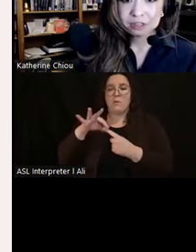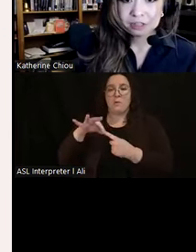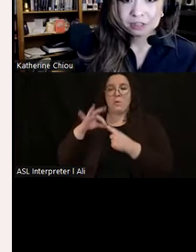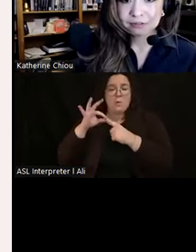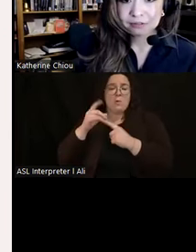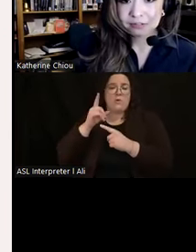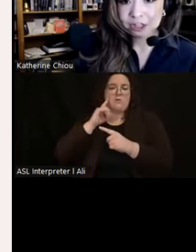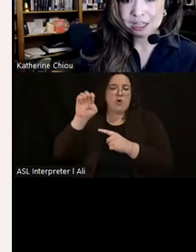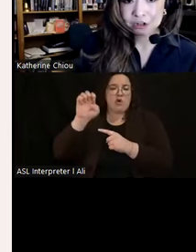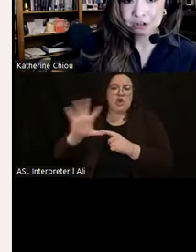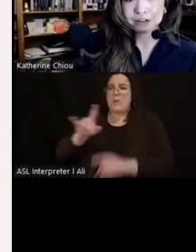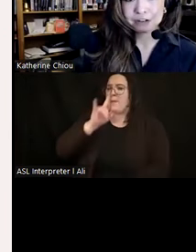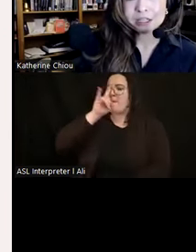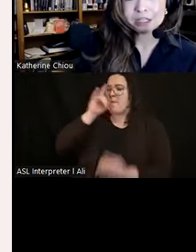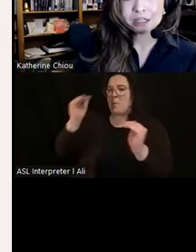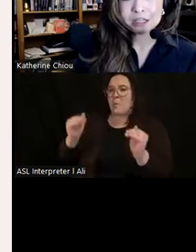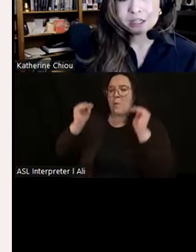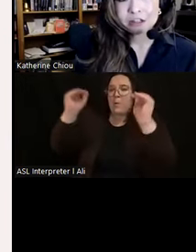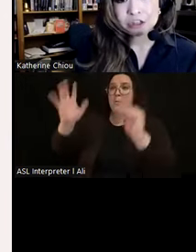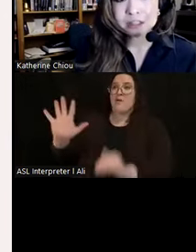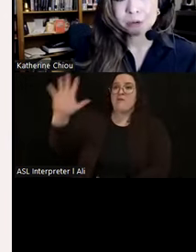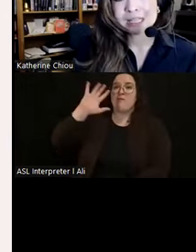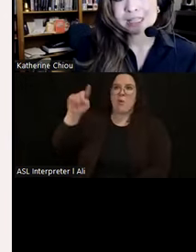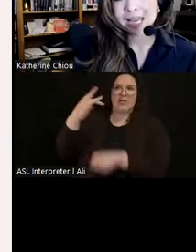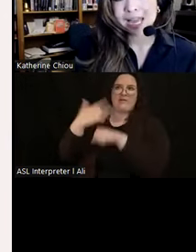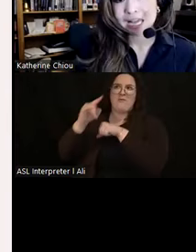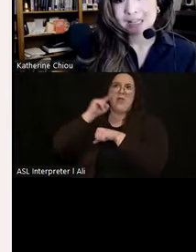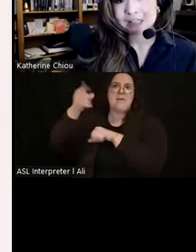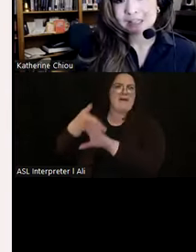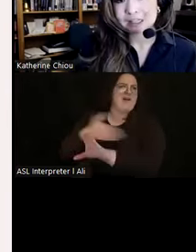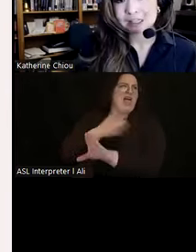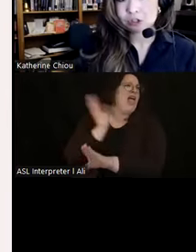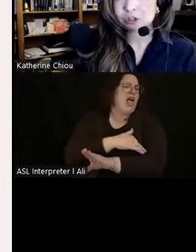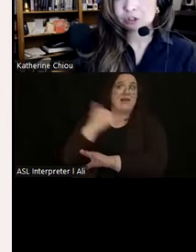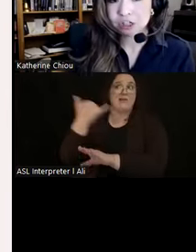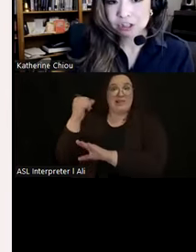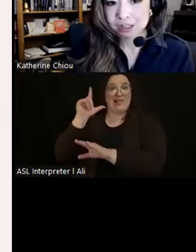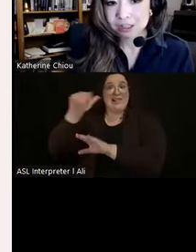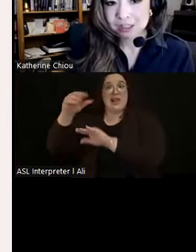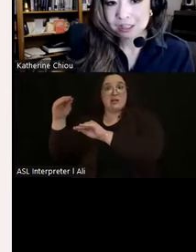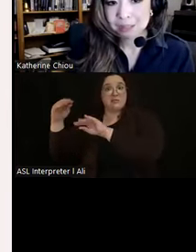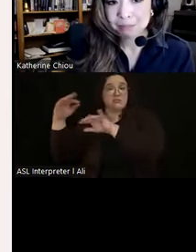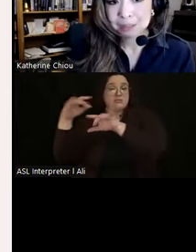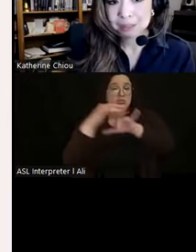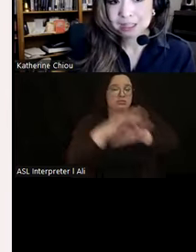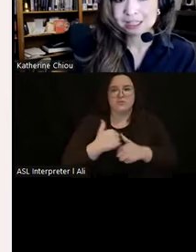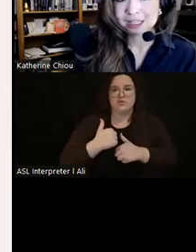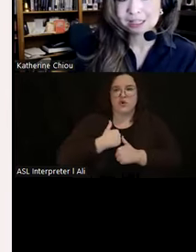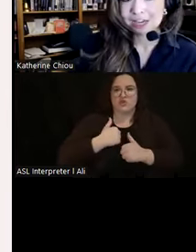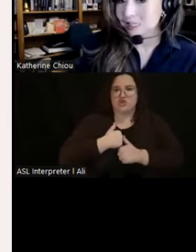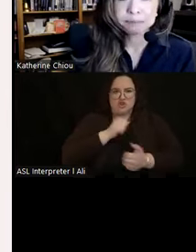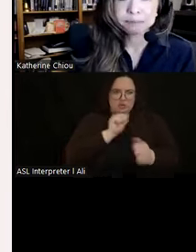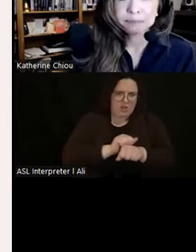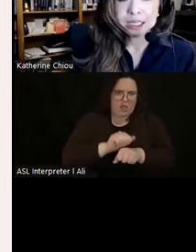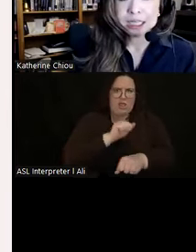European aristocracy, gradually found its way into the hands of soldiers in the trenches, symbolizing the fading lines between